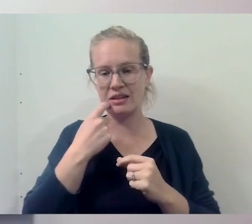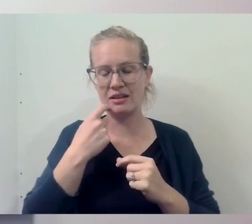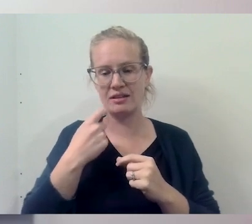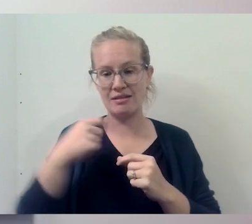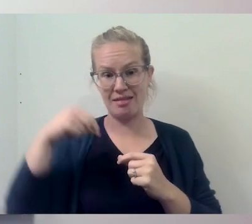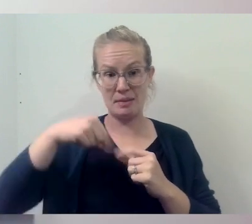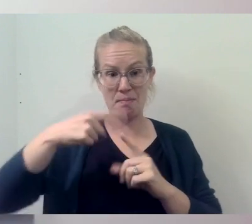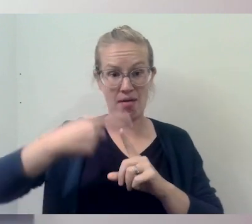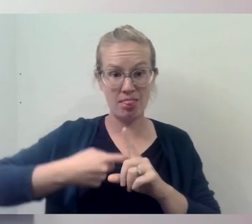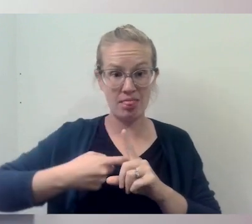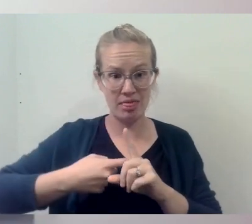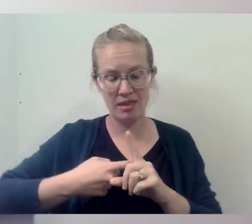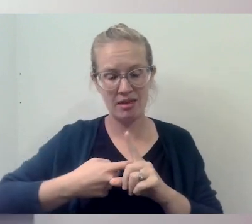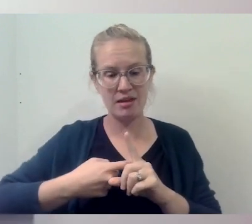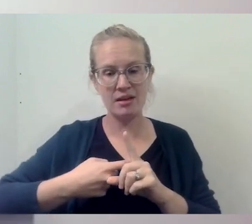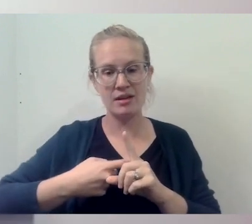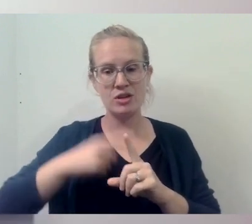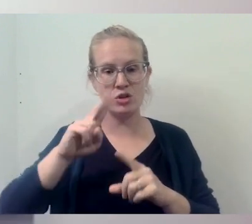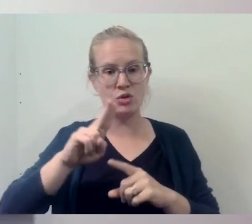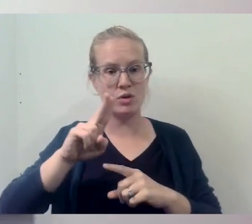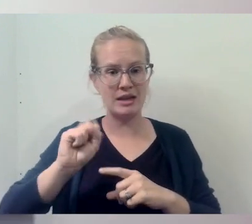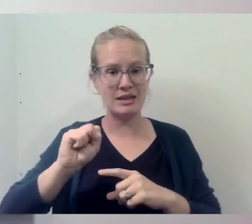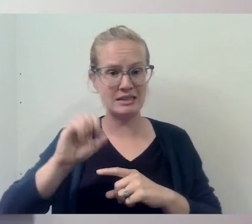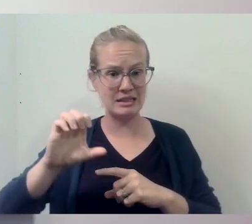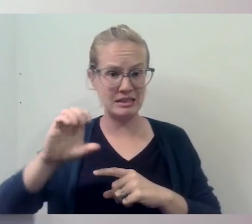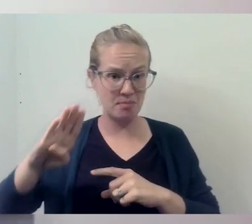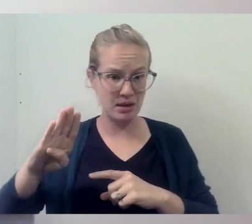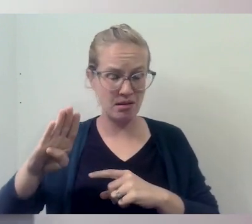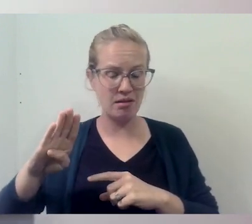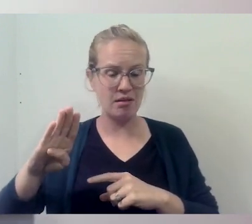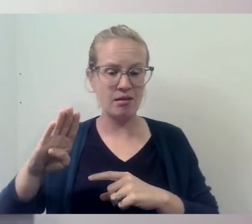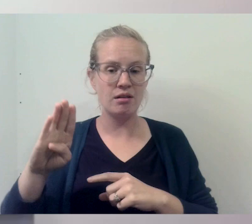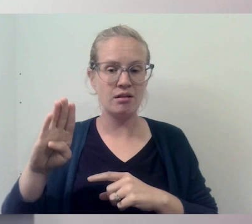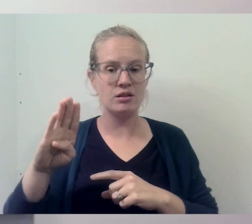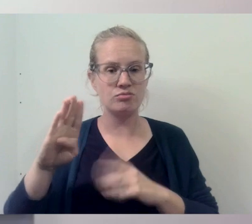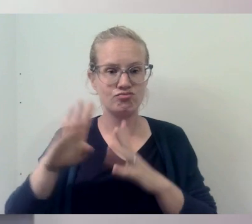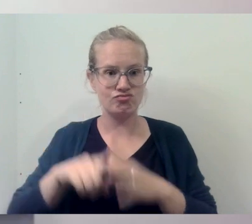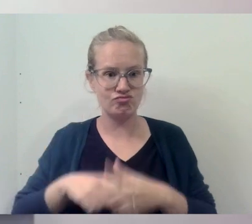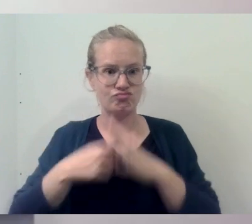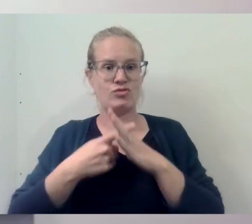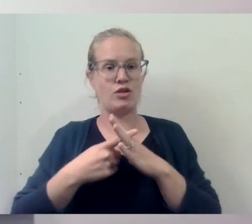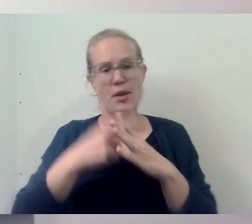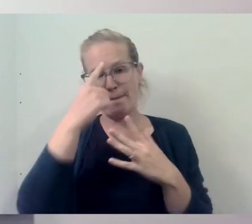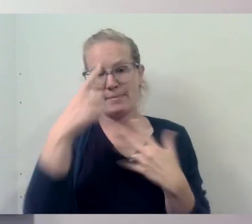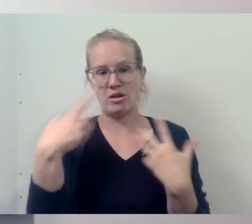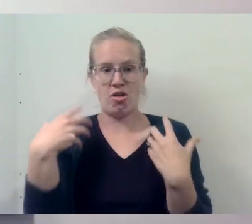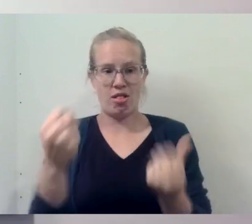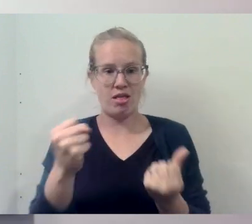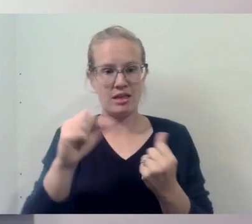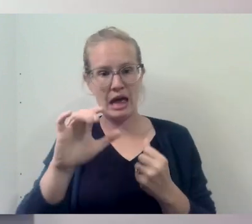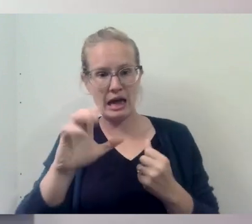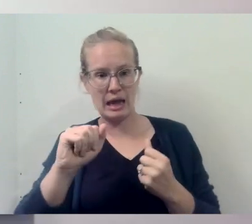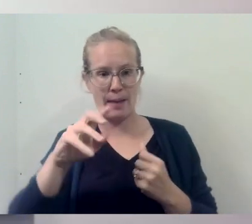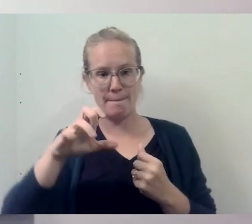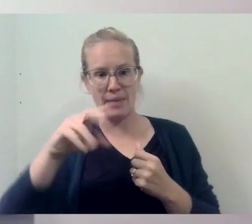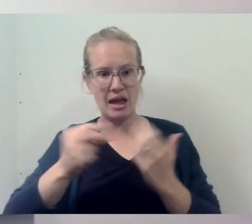the USCCB launched the mental health campaign,